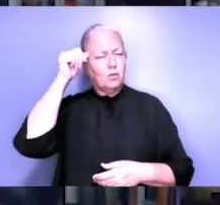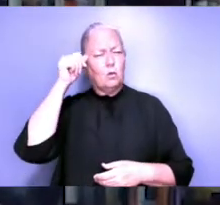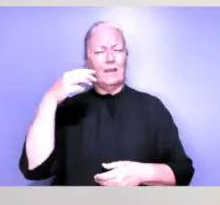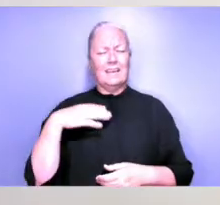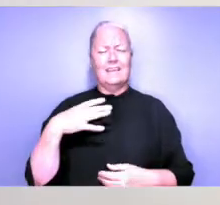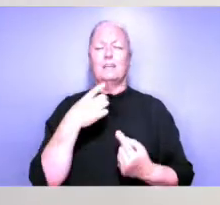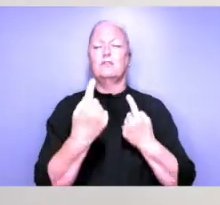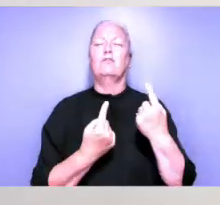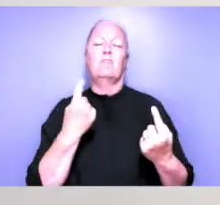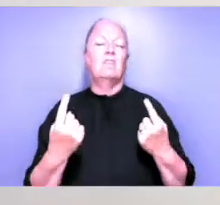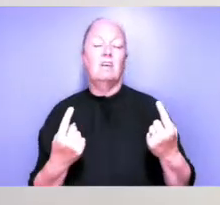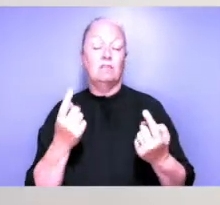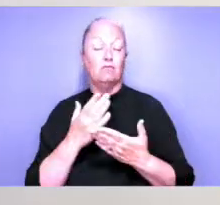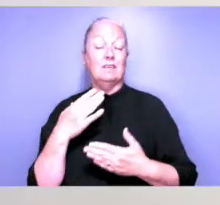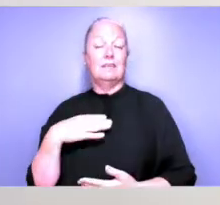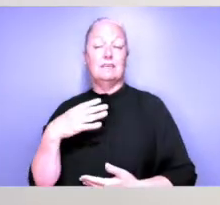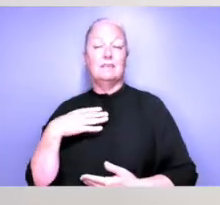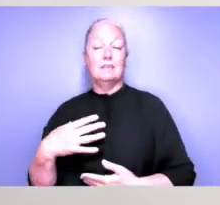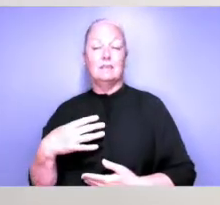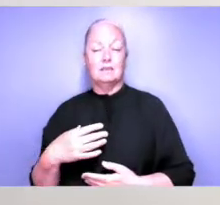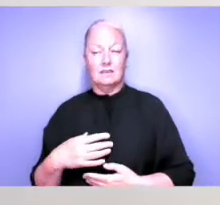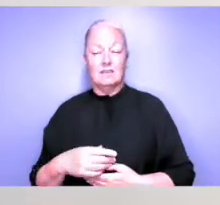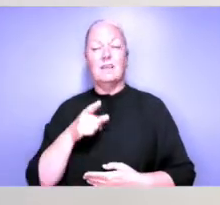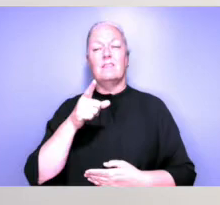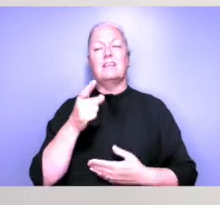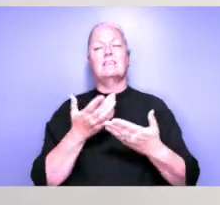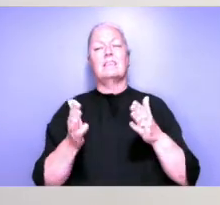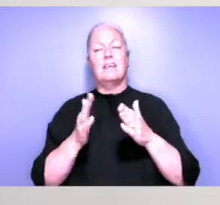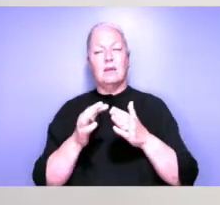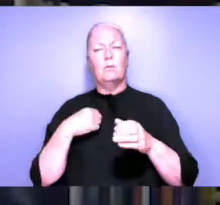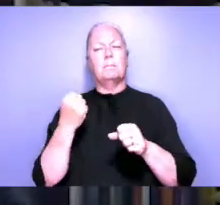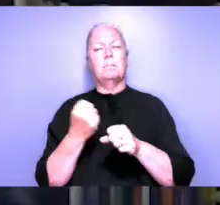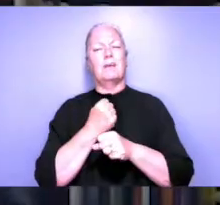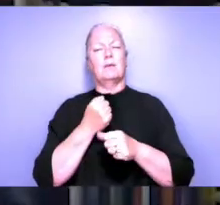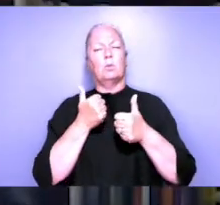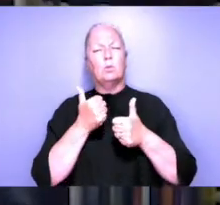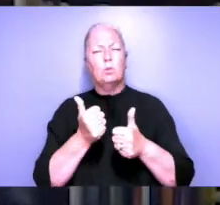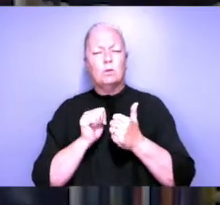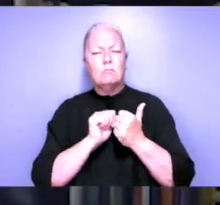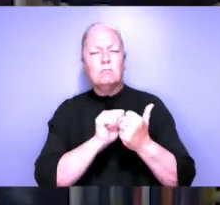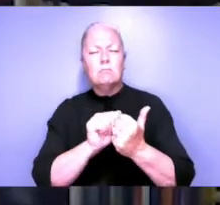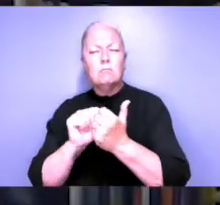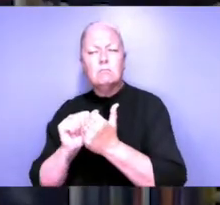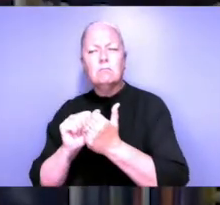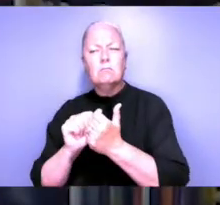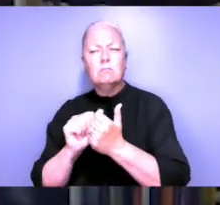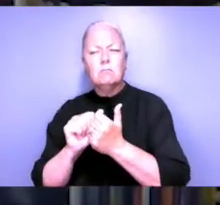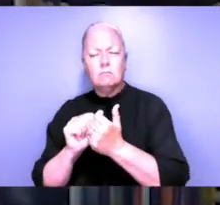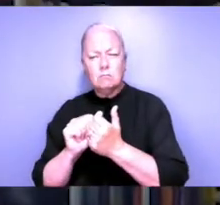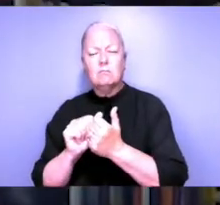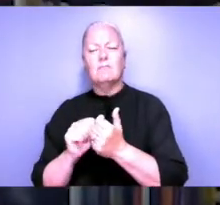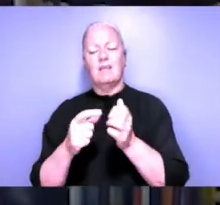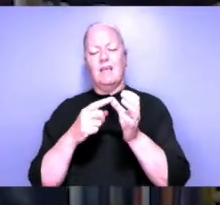And I think so. And that's what allows us to make good alliances. Anti fascist